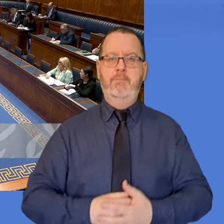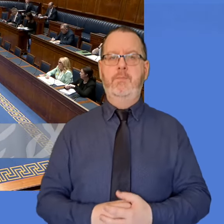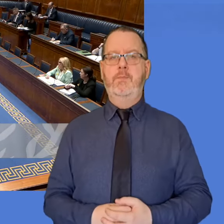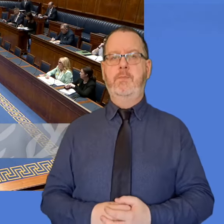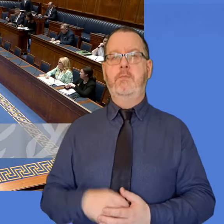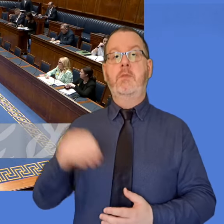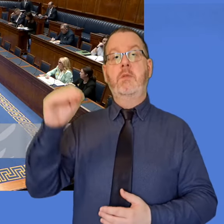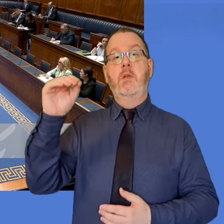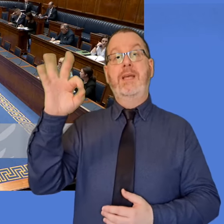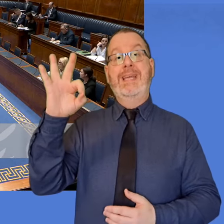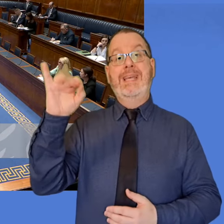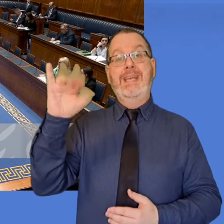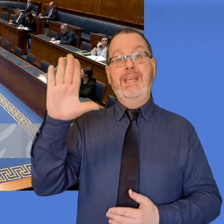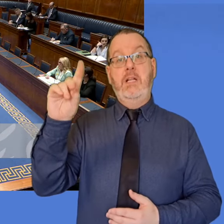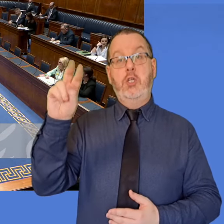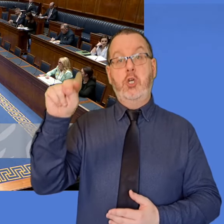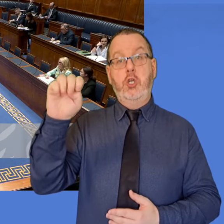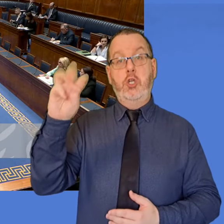Minister,